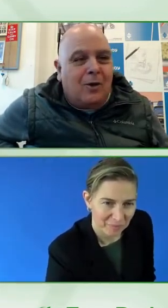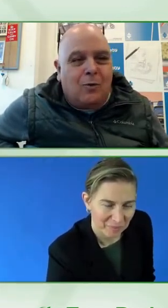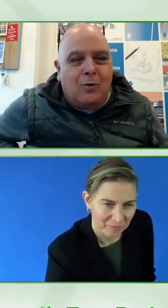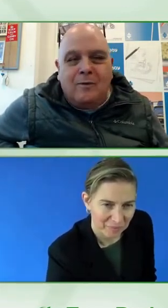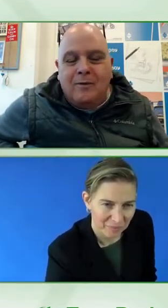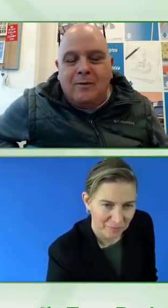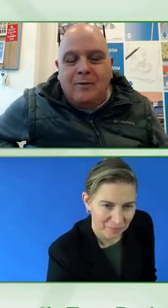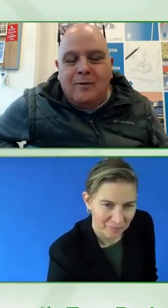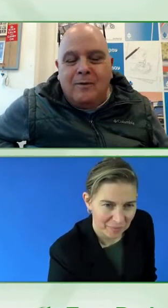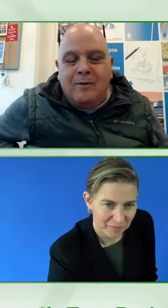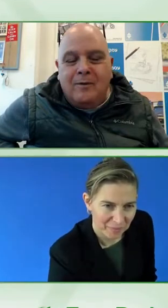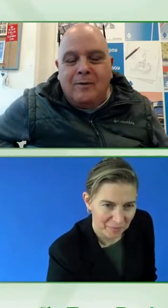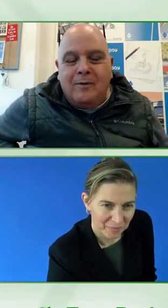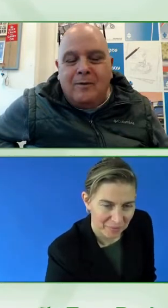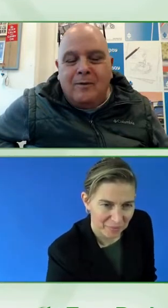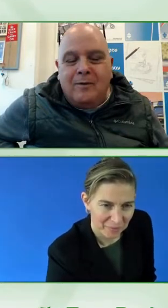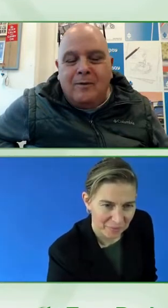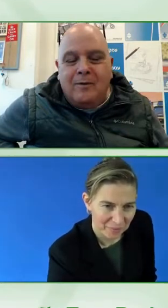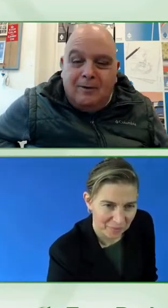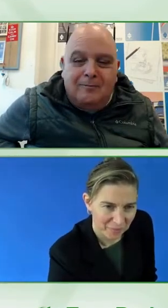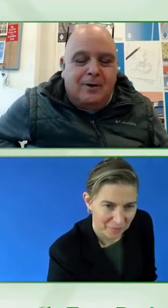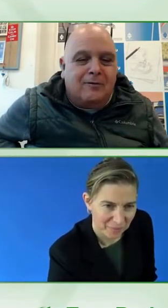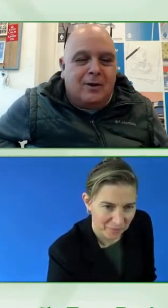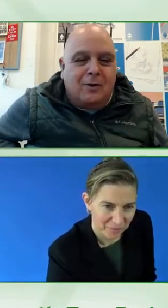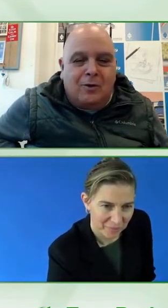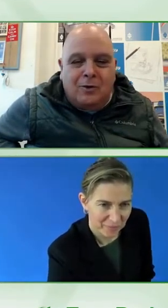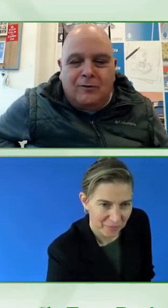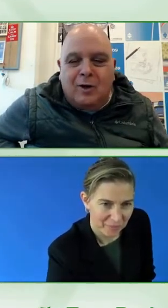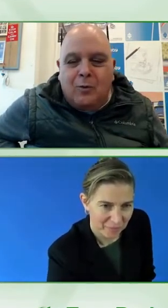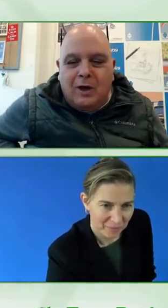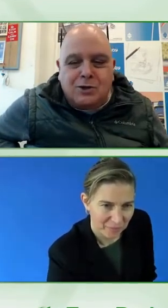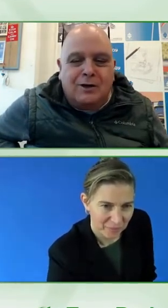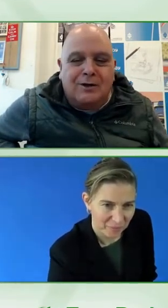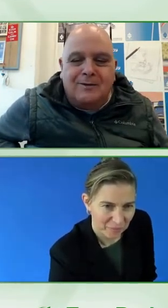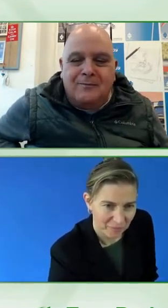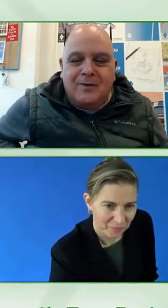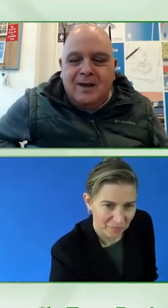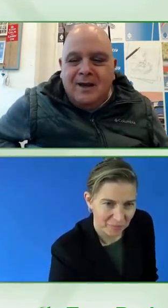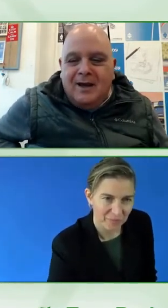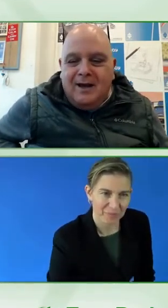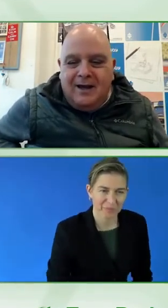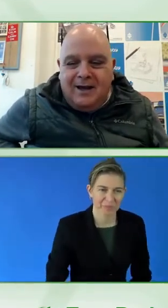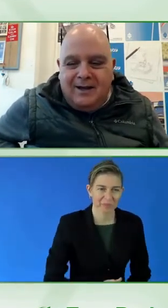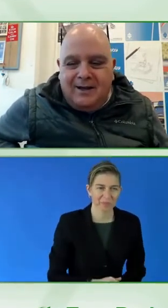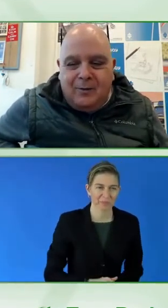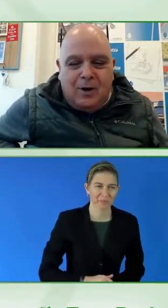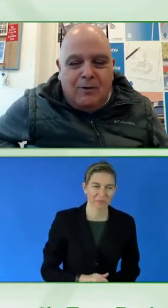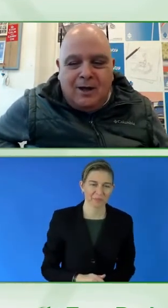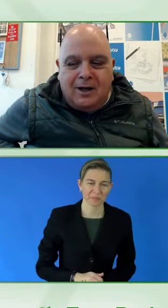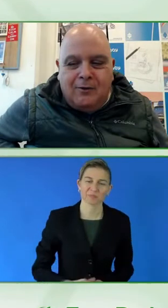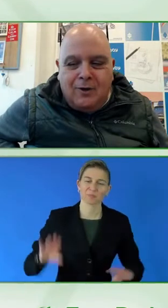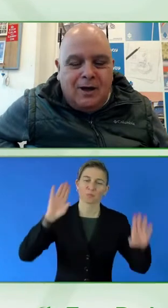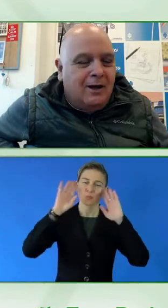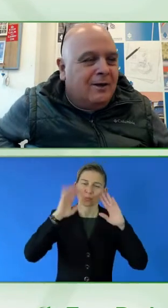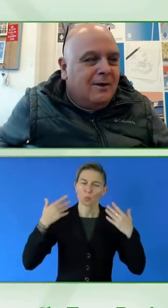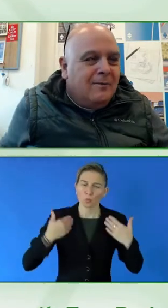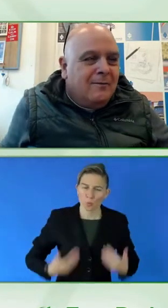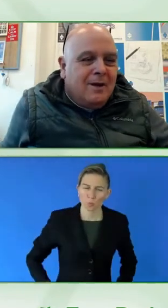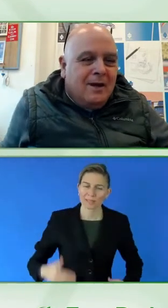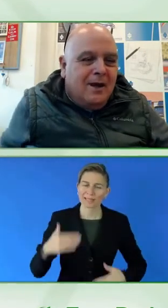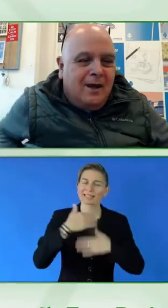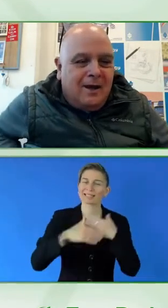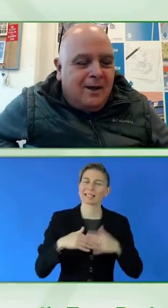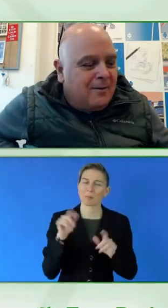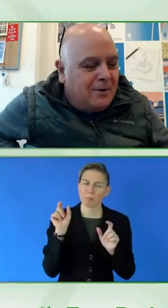I'm a disabled person. Using a wheelchair. And wearing a green